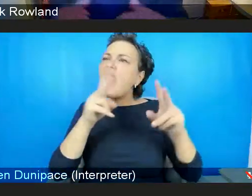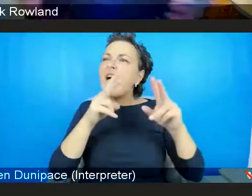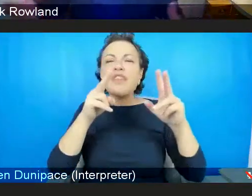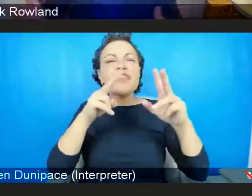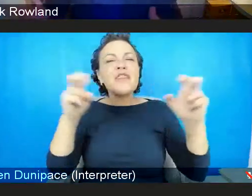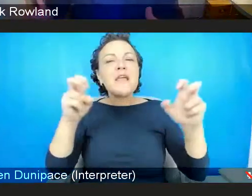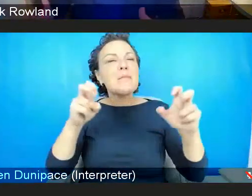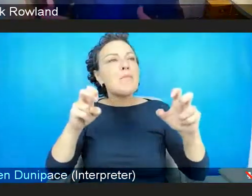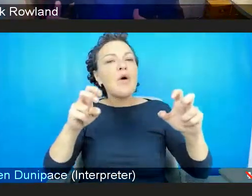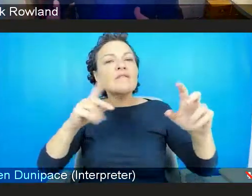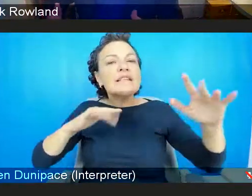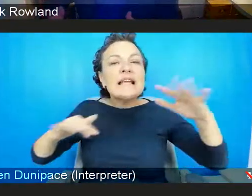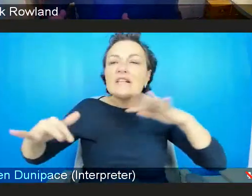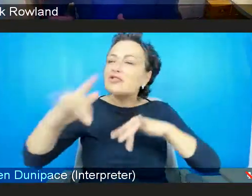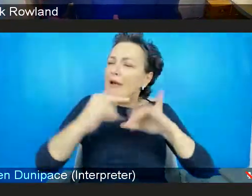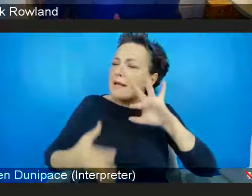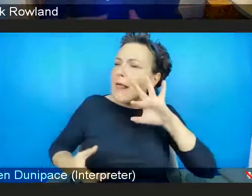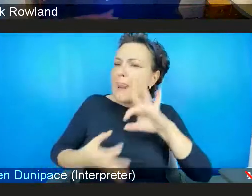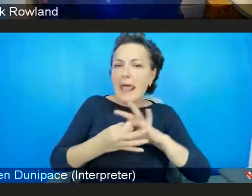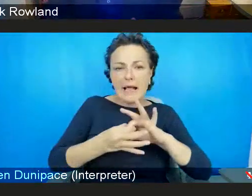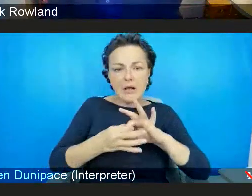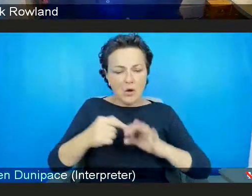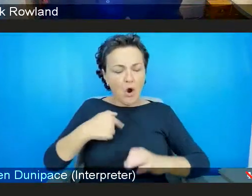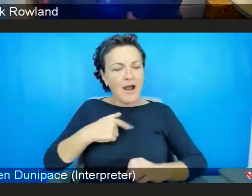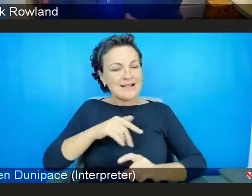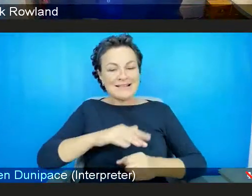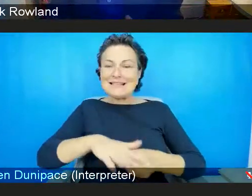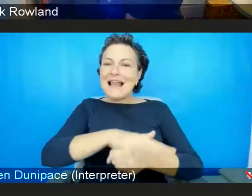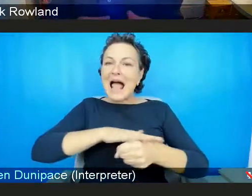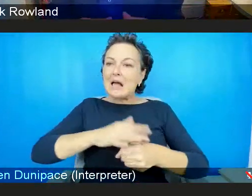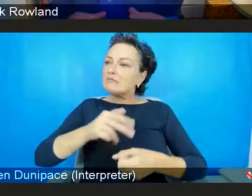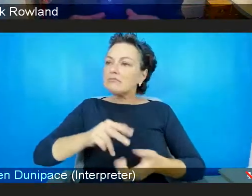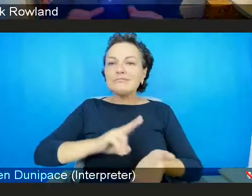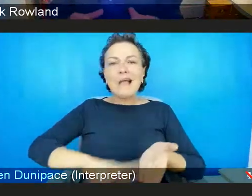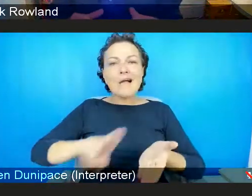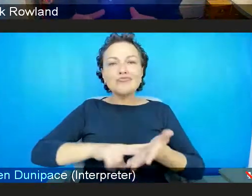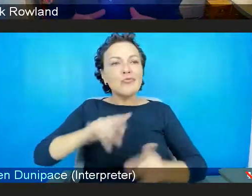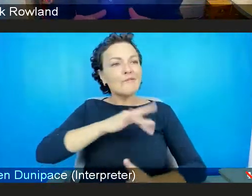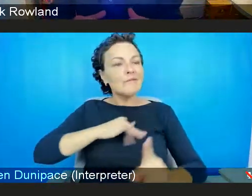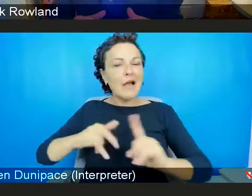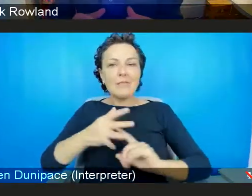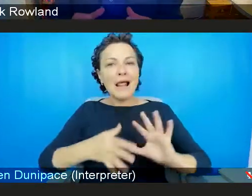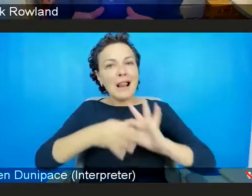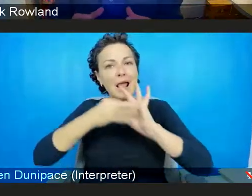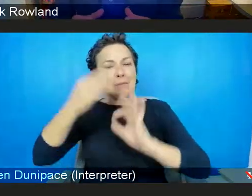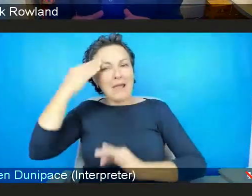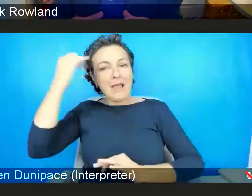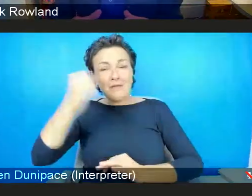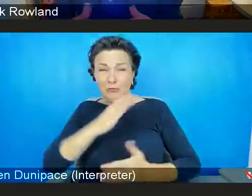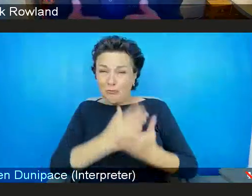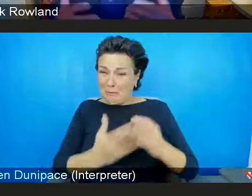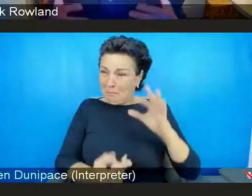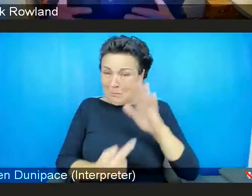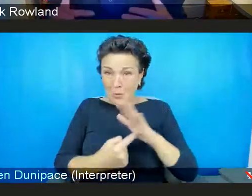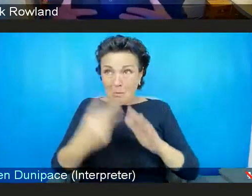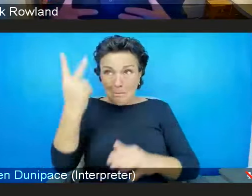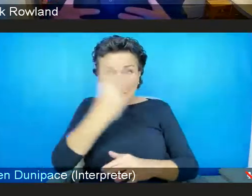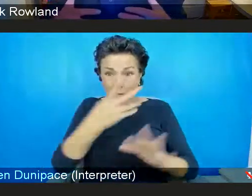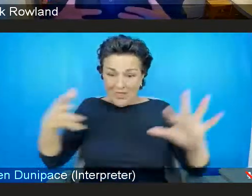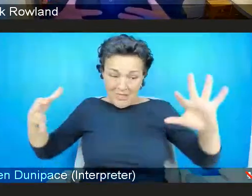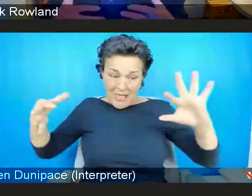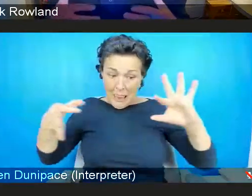our natural environments and our mental health and how important it is to be able to tie these two things together, because I think they are